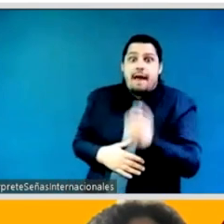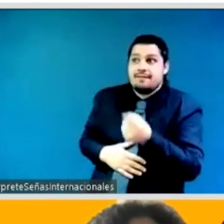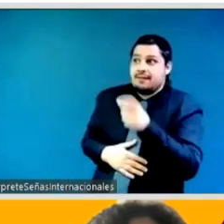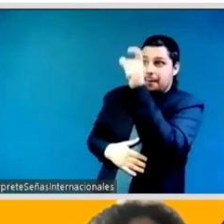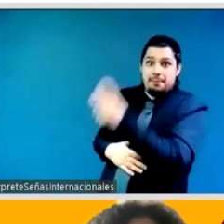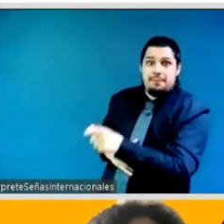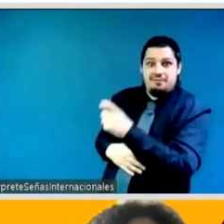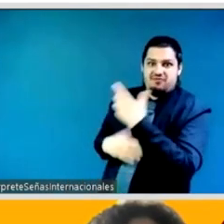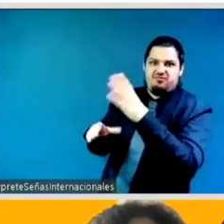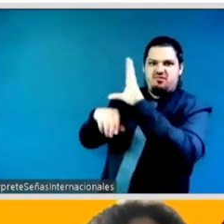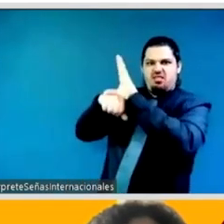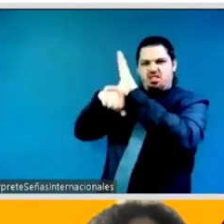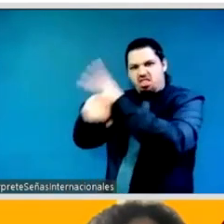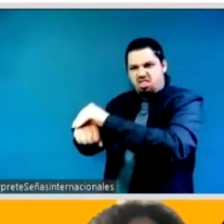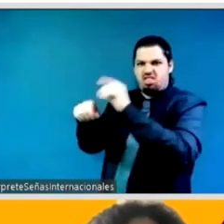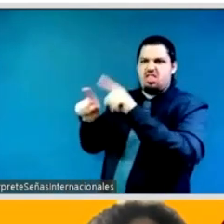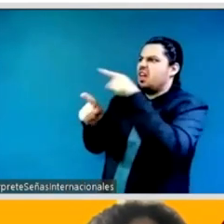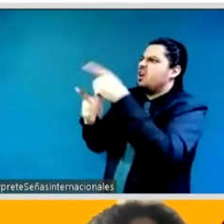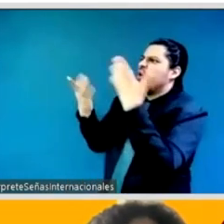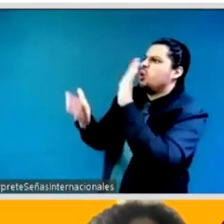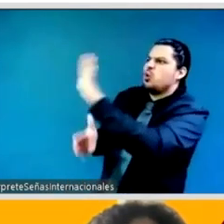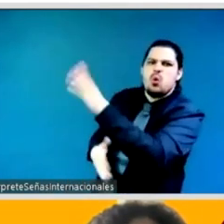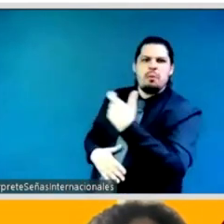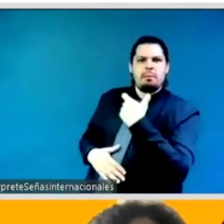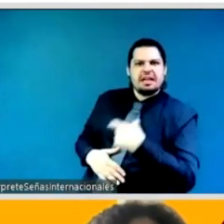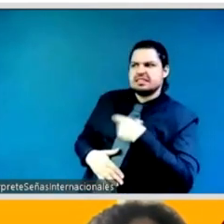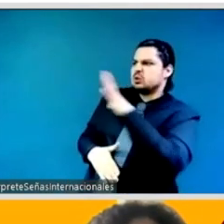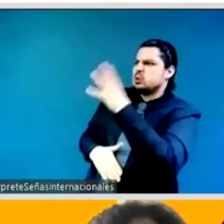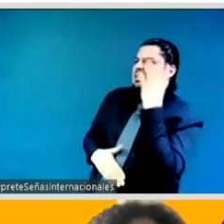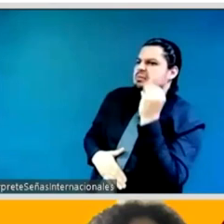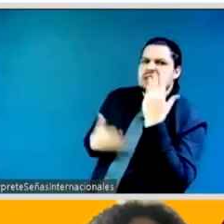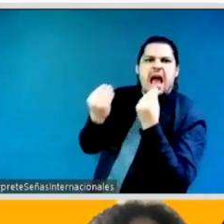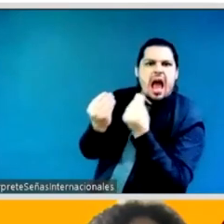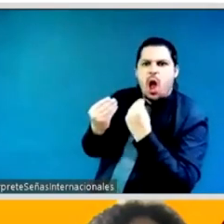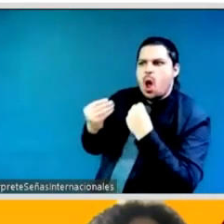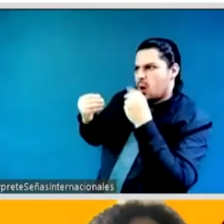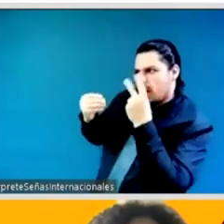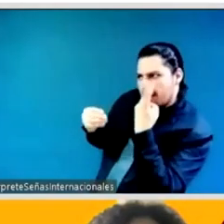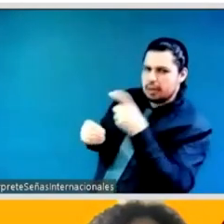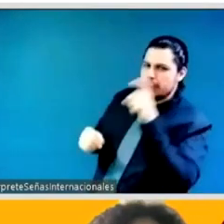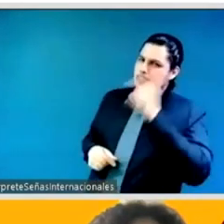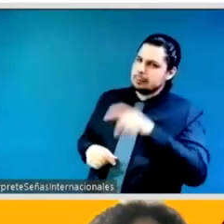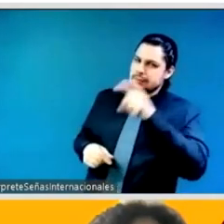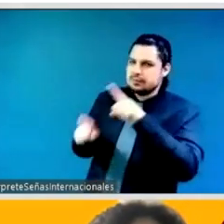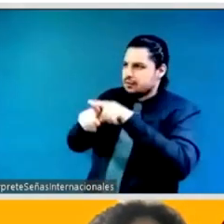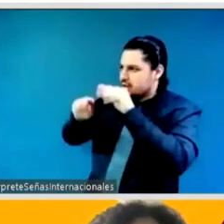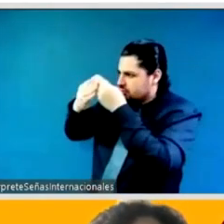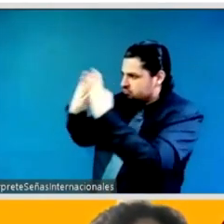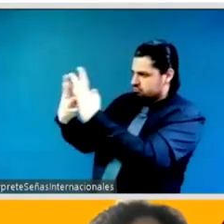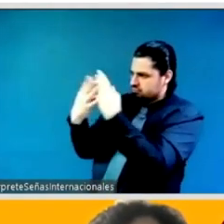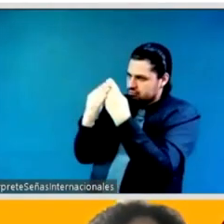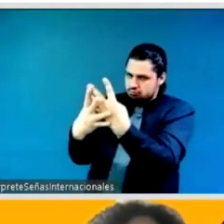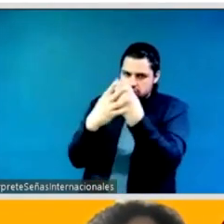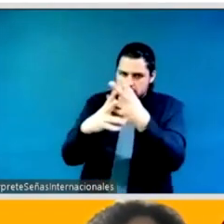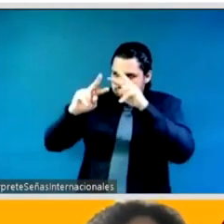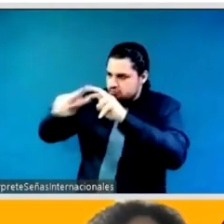governments like all of the commitment makers that come in what are some things that you can maybe learn and what can you unlearn so maybe some of the